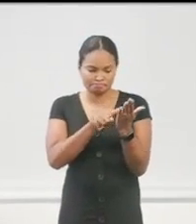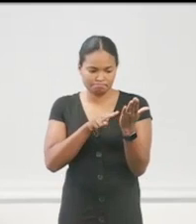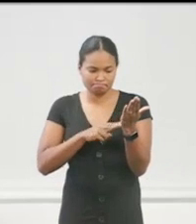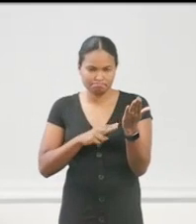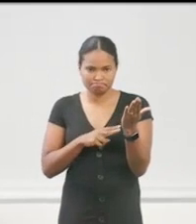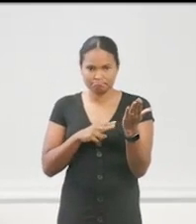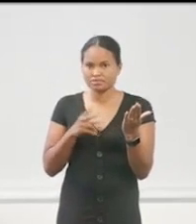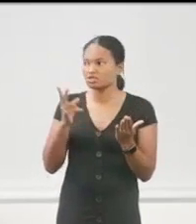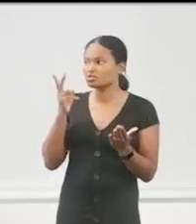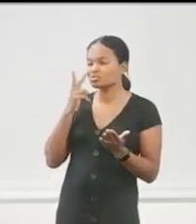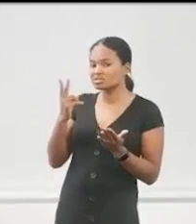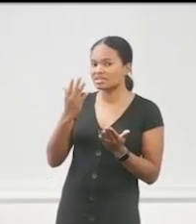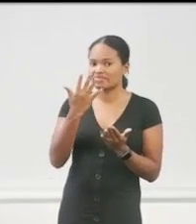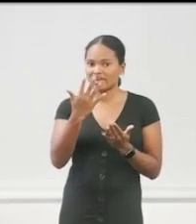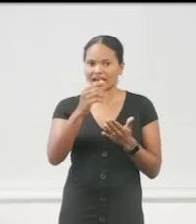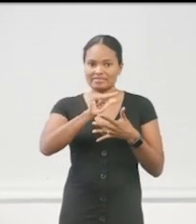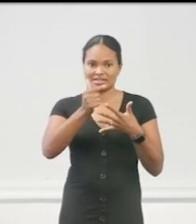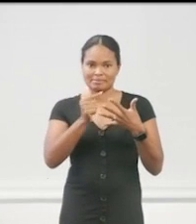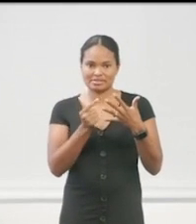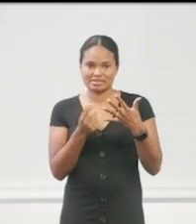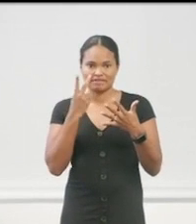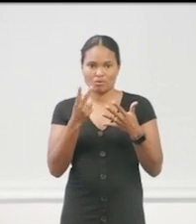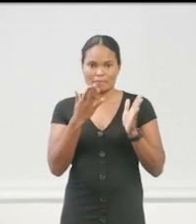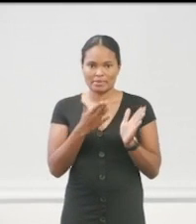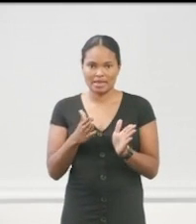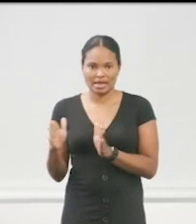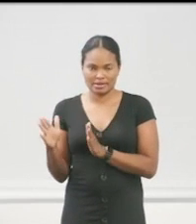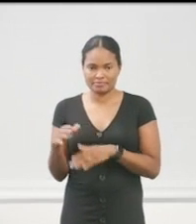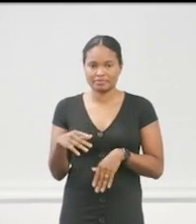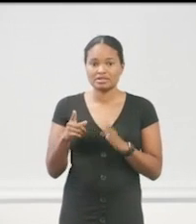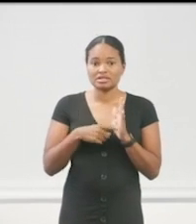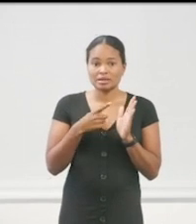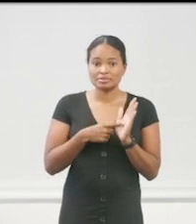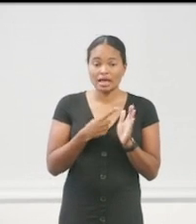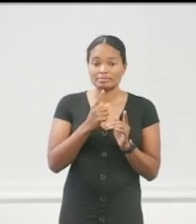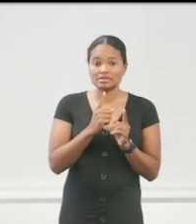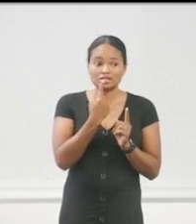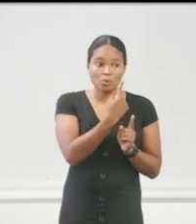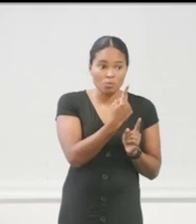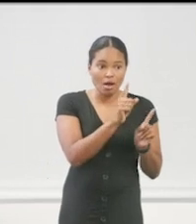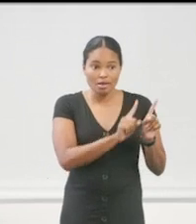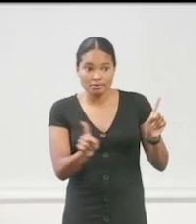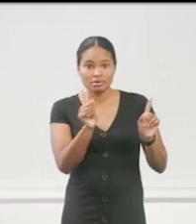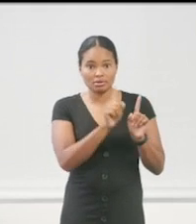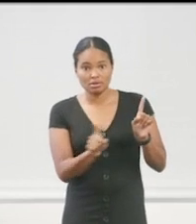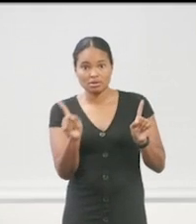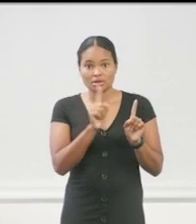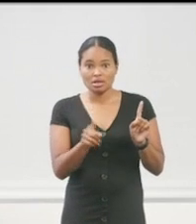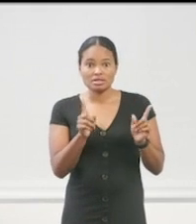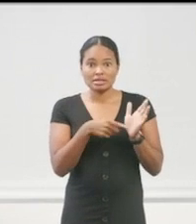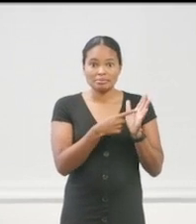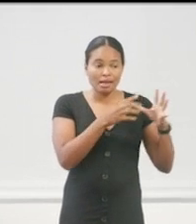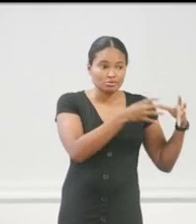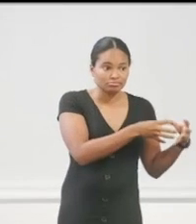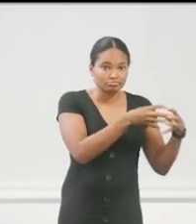There's the five steps of the plan. Sometimes you're in one at a time. Sometimes you're in all of it. You know, let's go